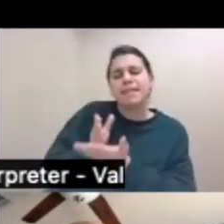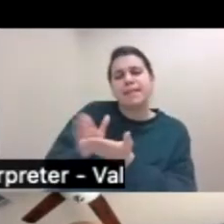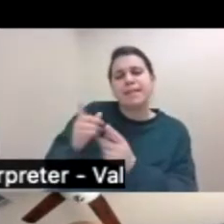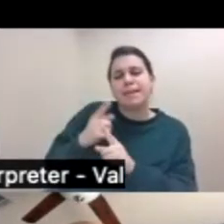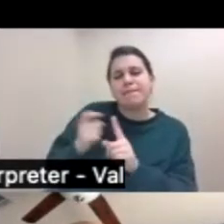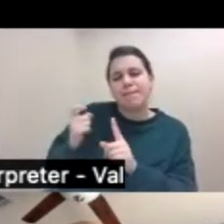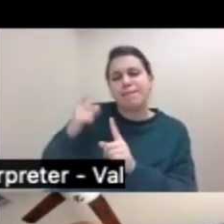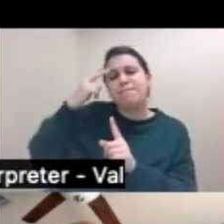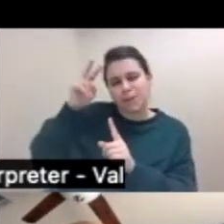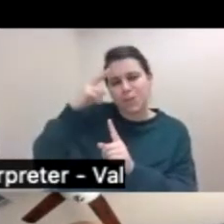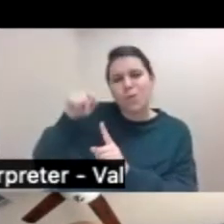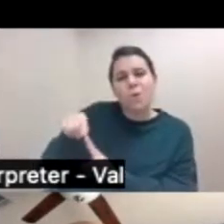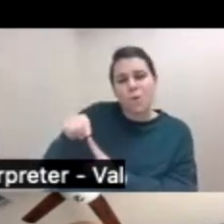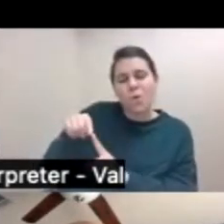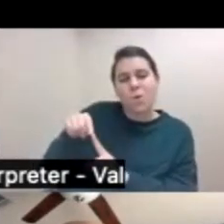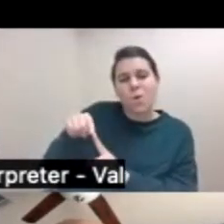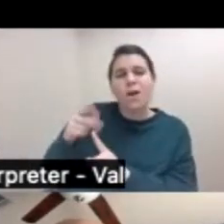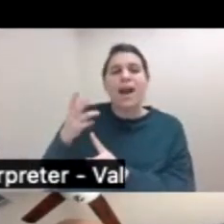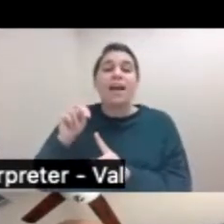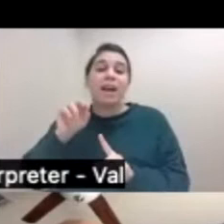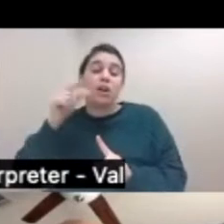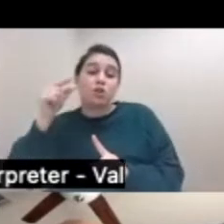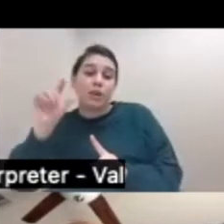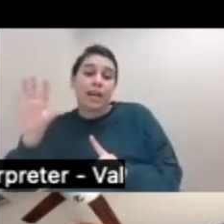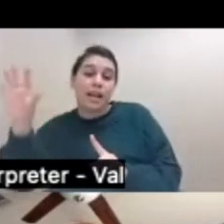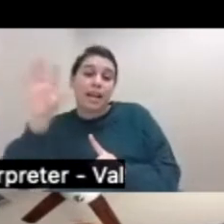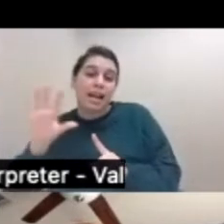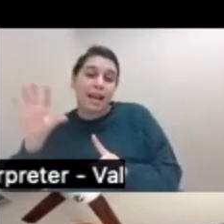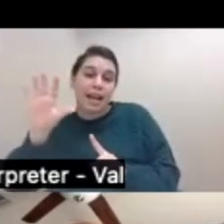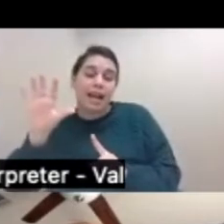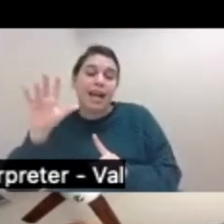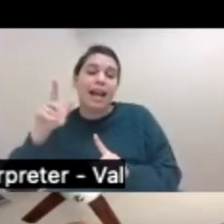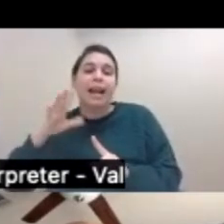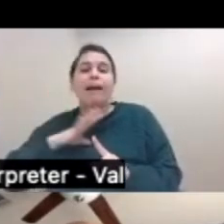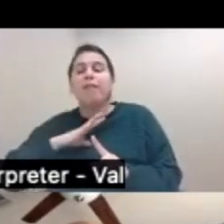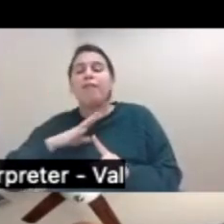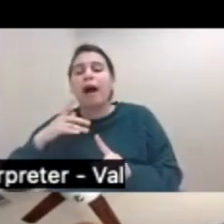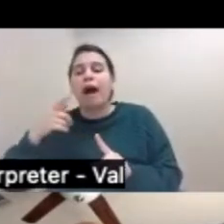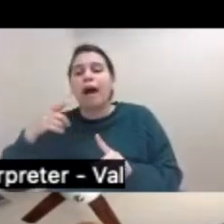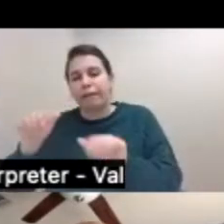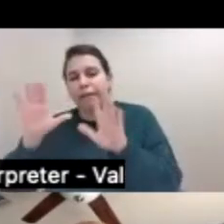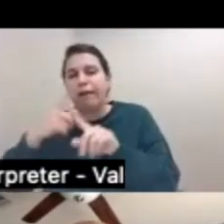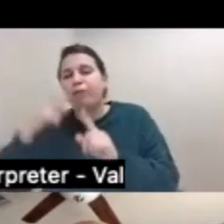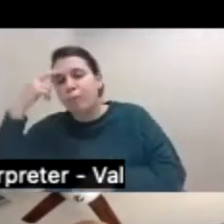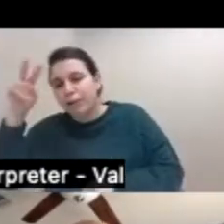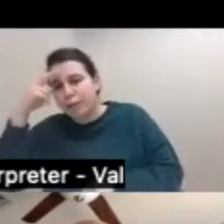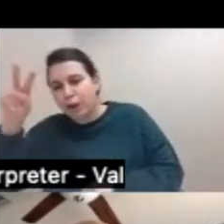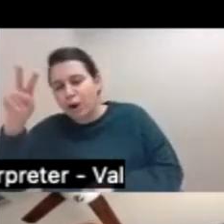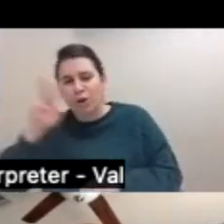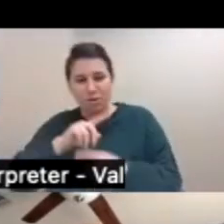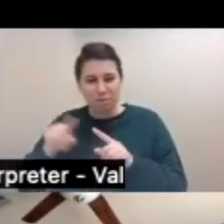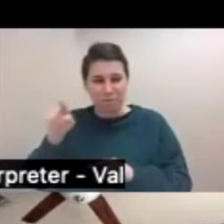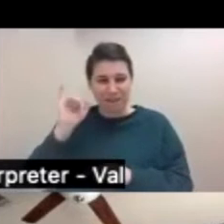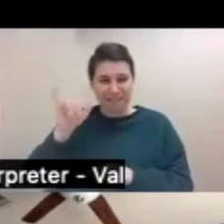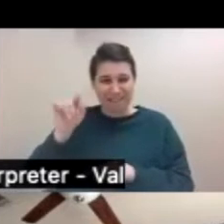of turmoil. And this territory was ceded by Mexico and then turned the page. That's not the reality. That's not the reality we have